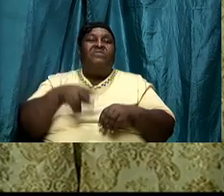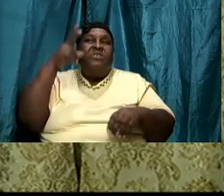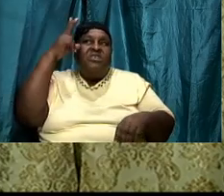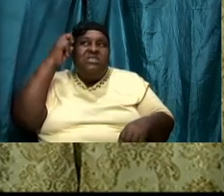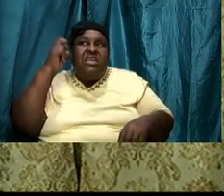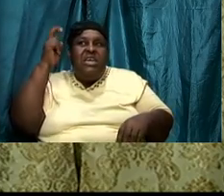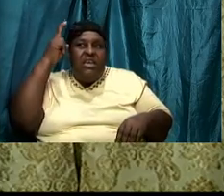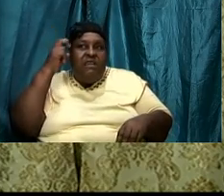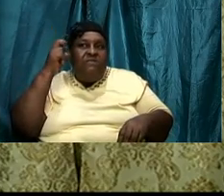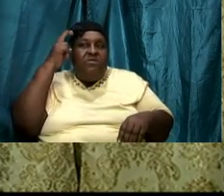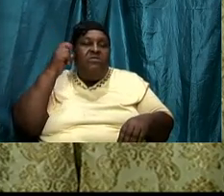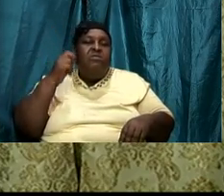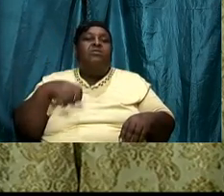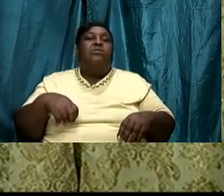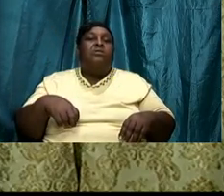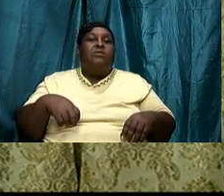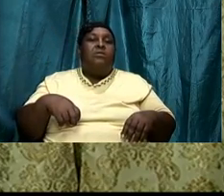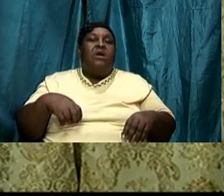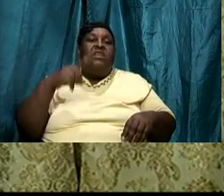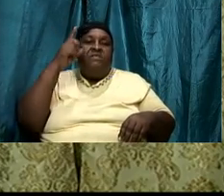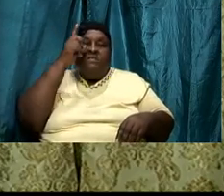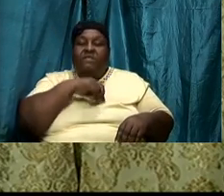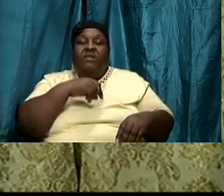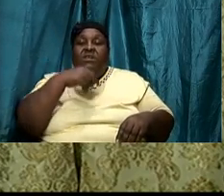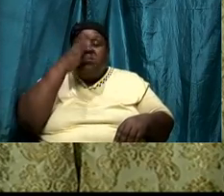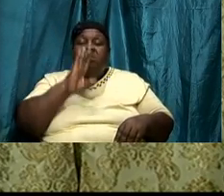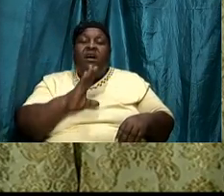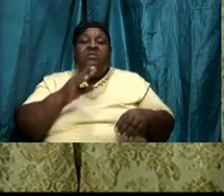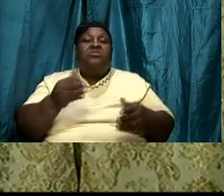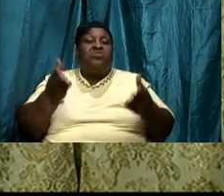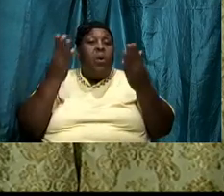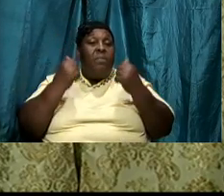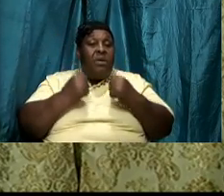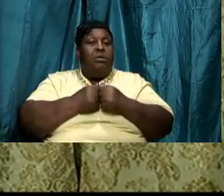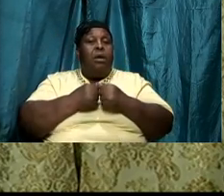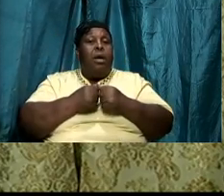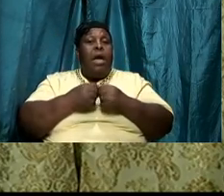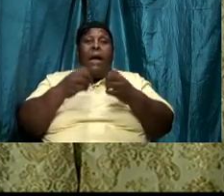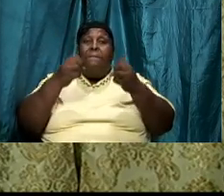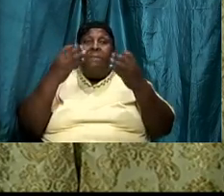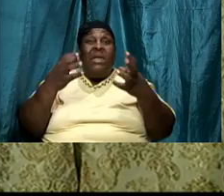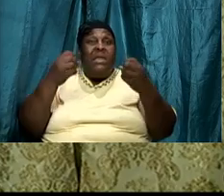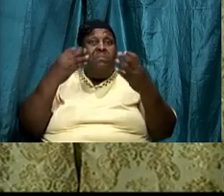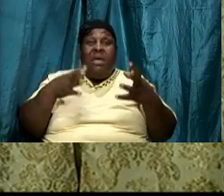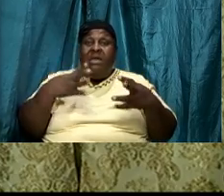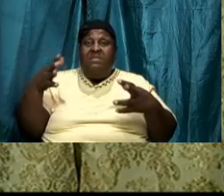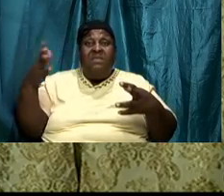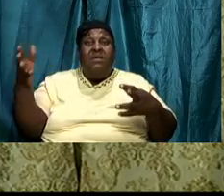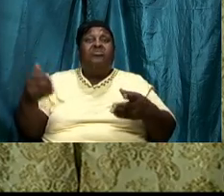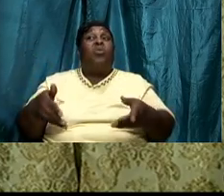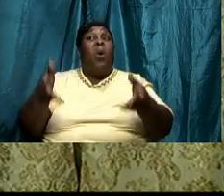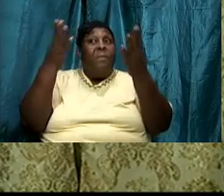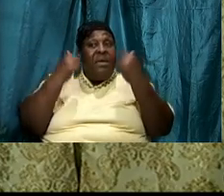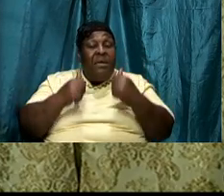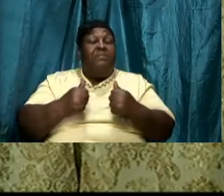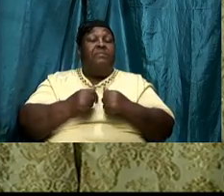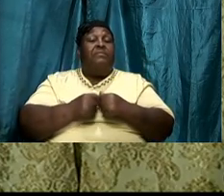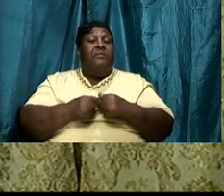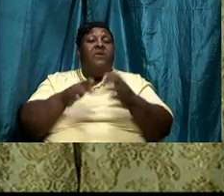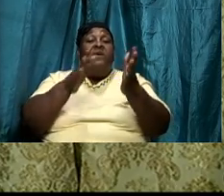the mark is going to come and a whole host of things is going to come upon this world and the